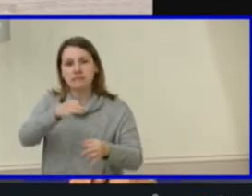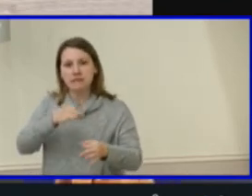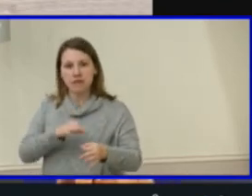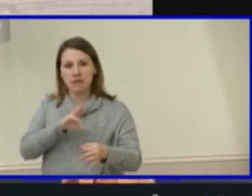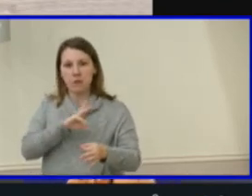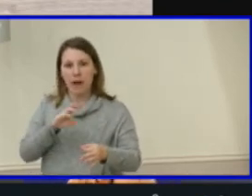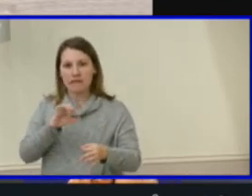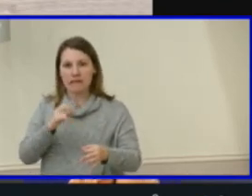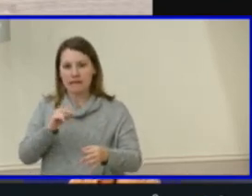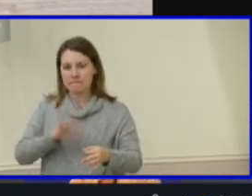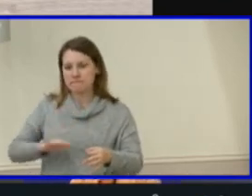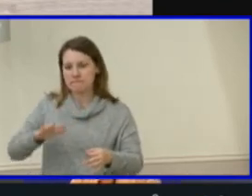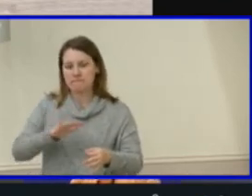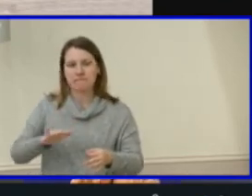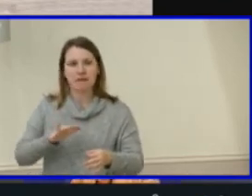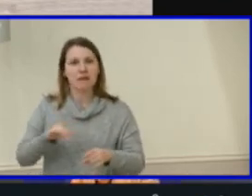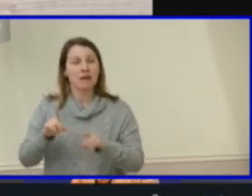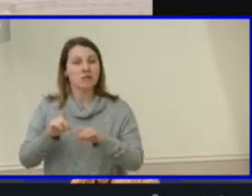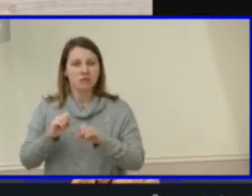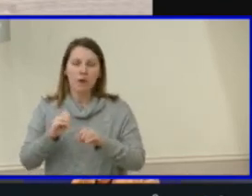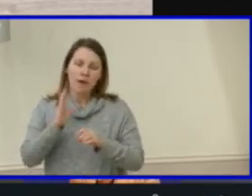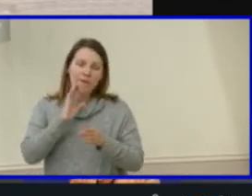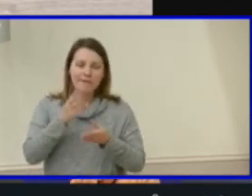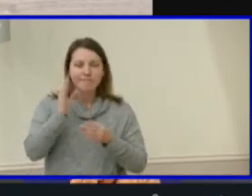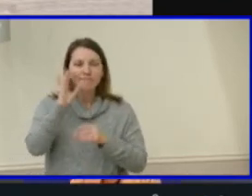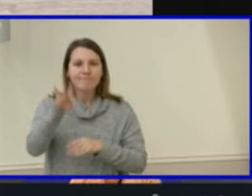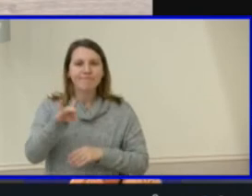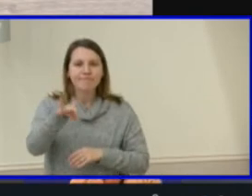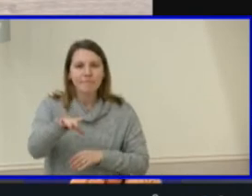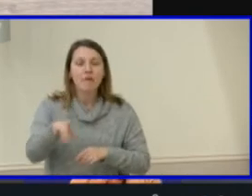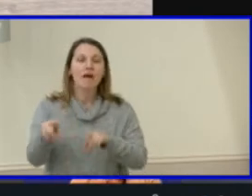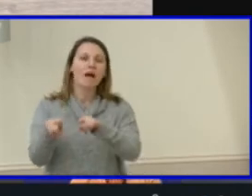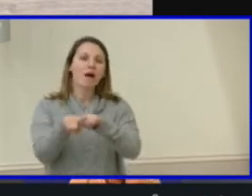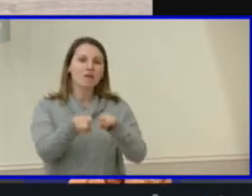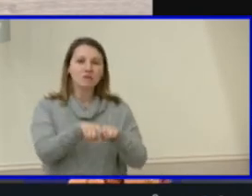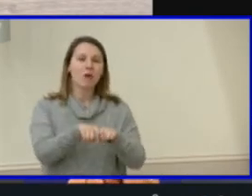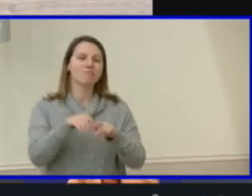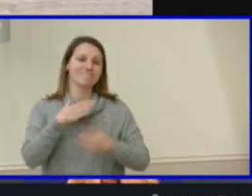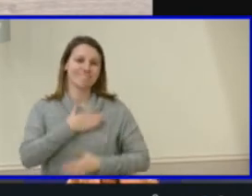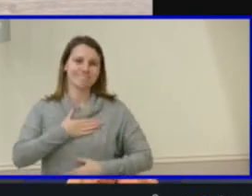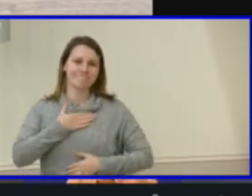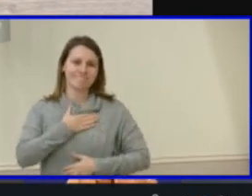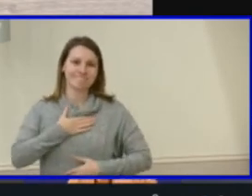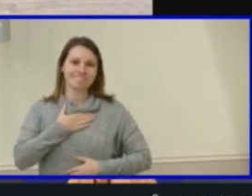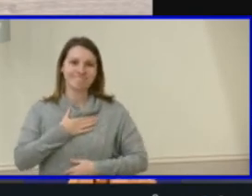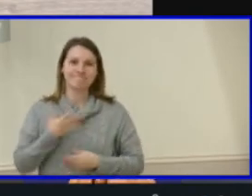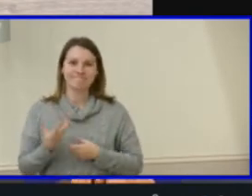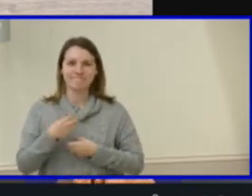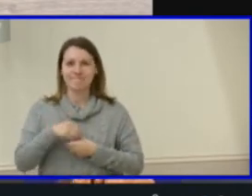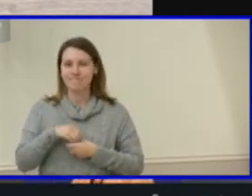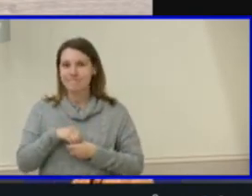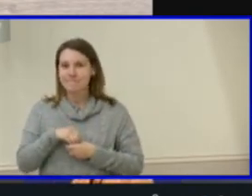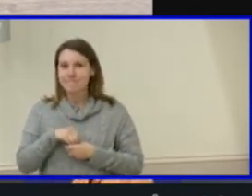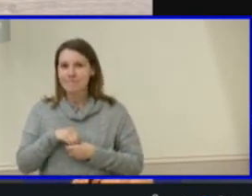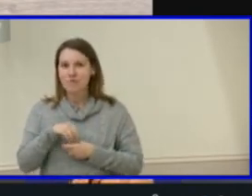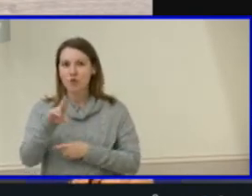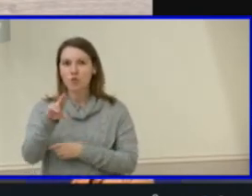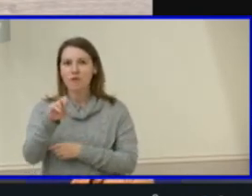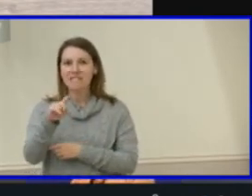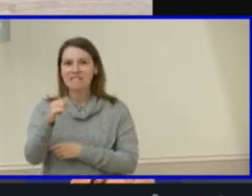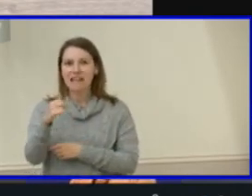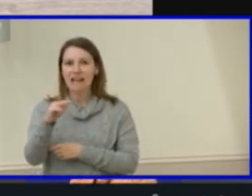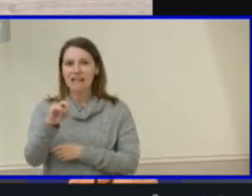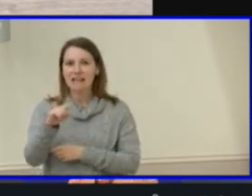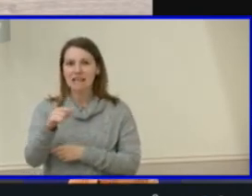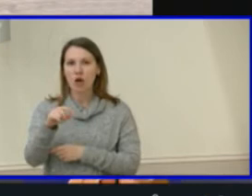that flow around but also just a note of appreciation um for including the cane road property um